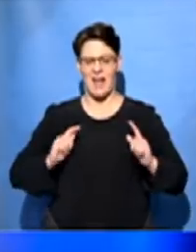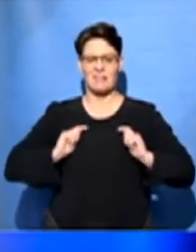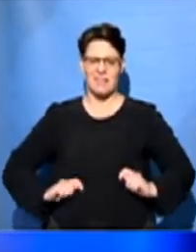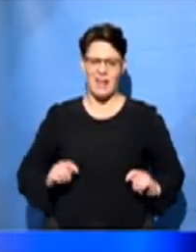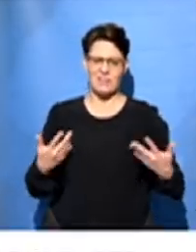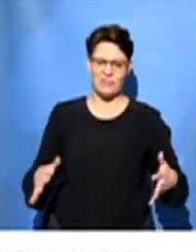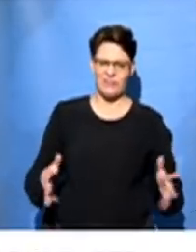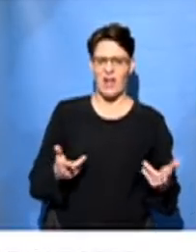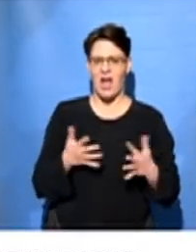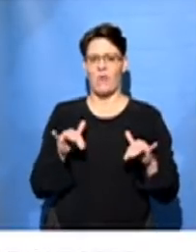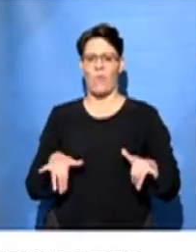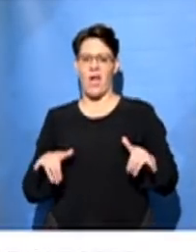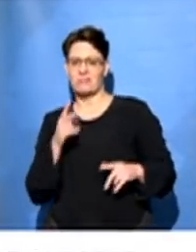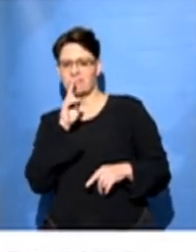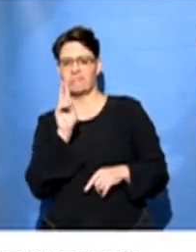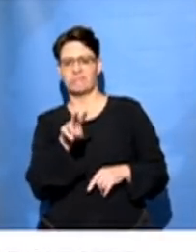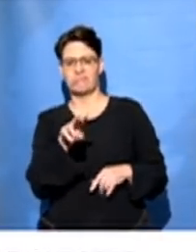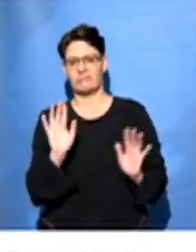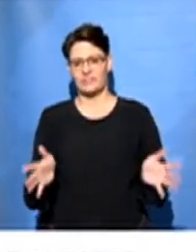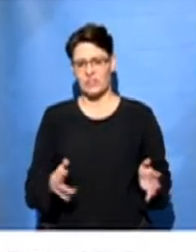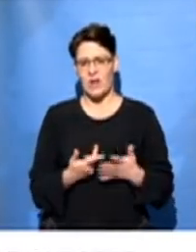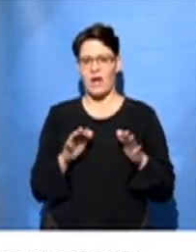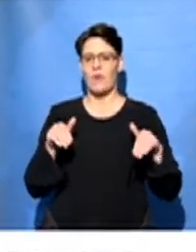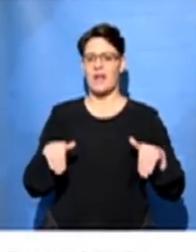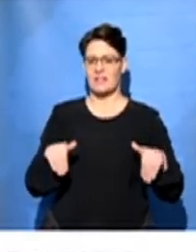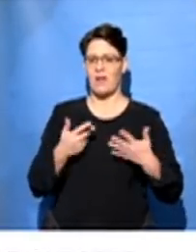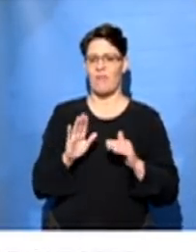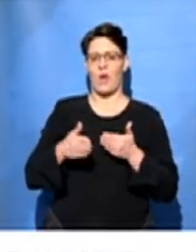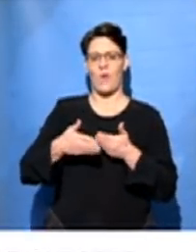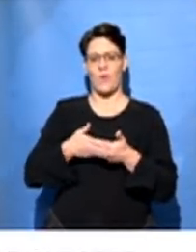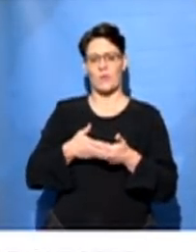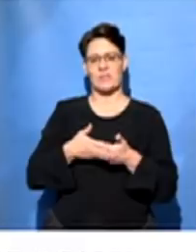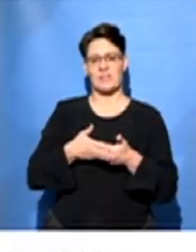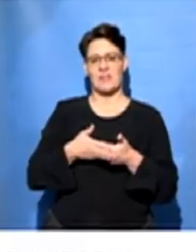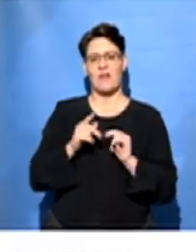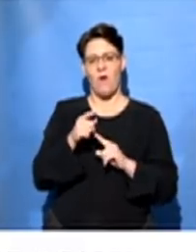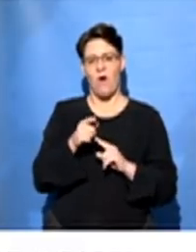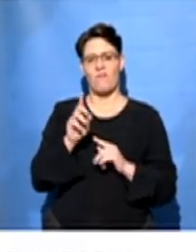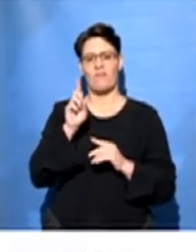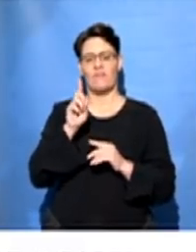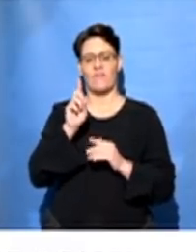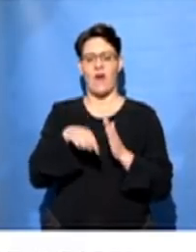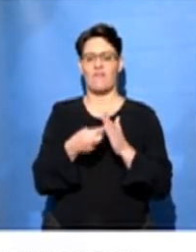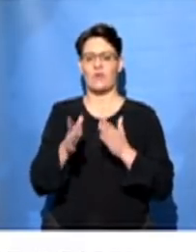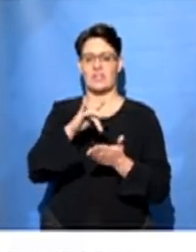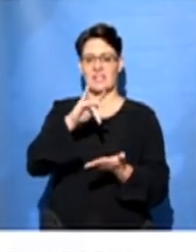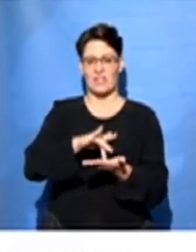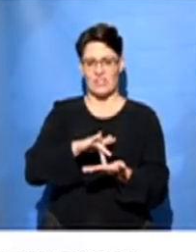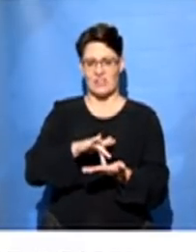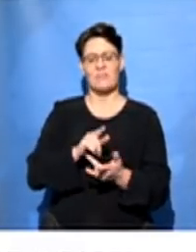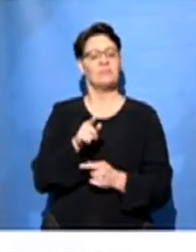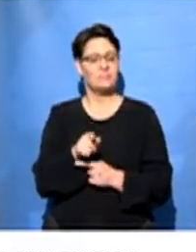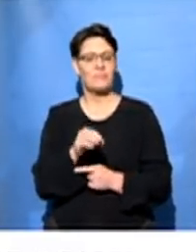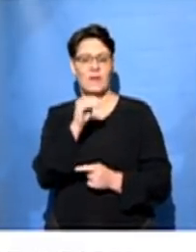So what you'll see is that it's kind of like we're anticipating the closing of the voting station. So there could be